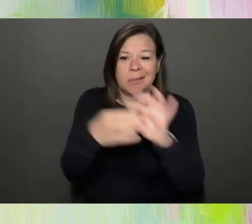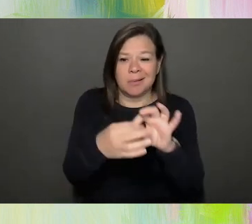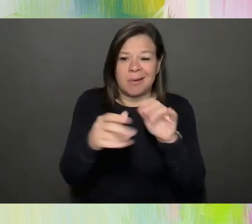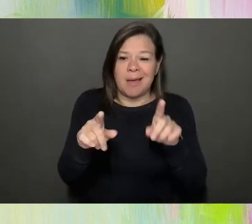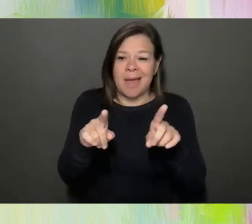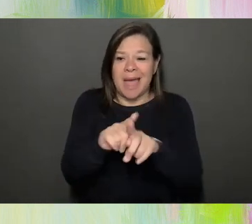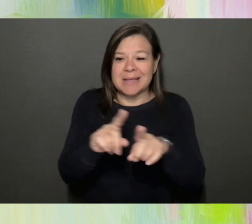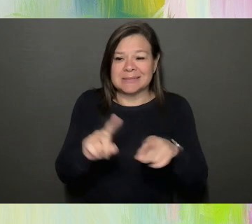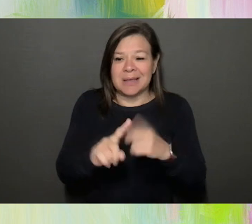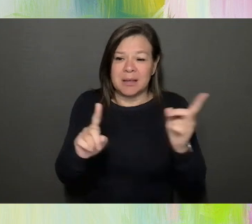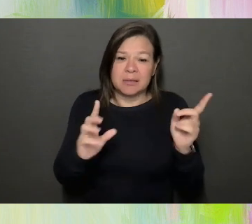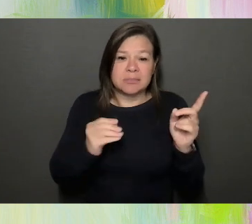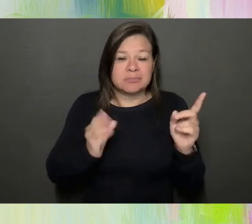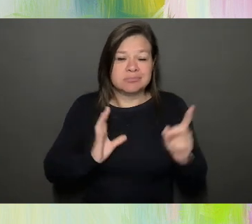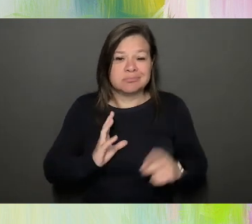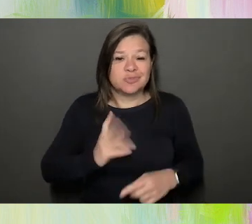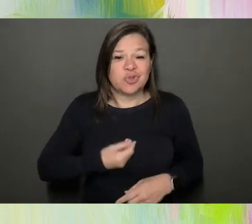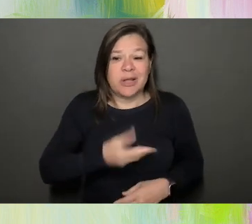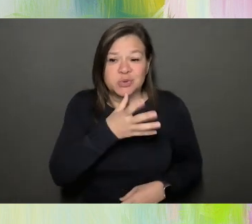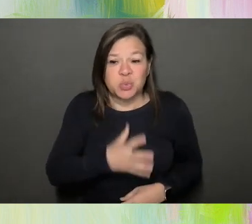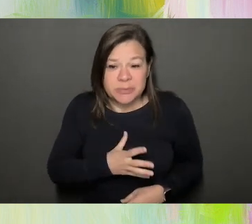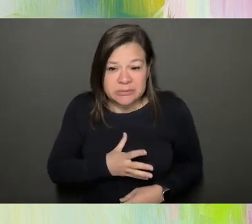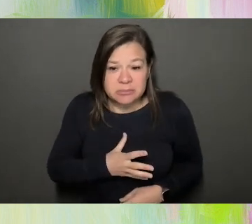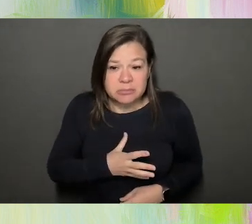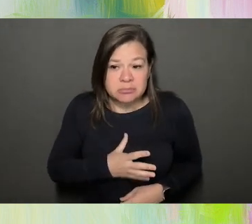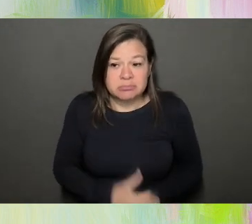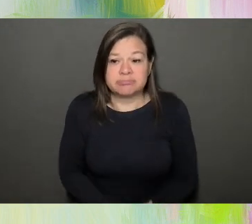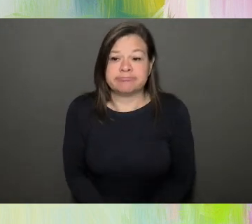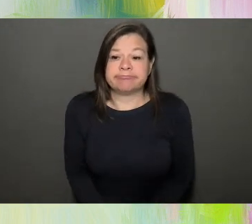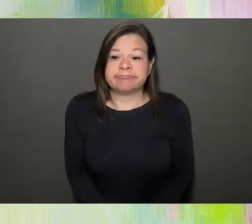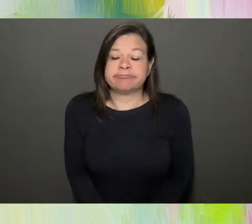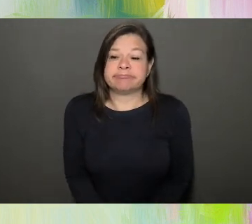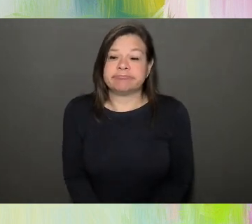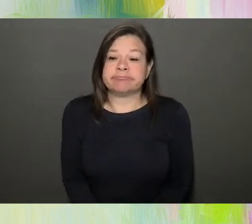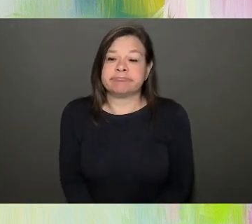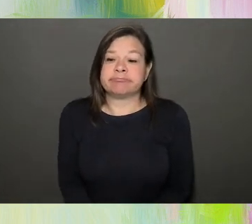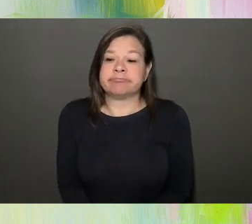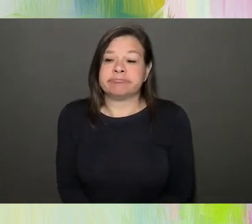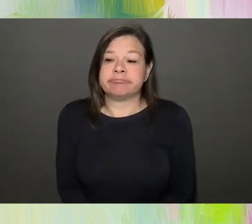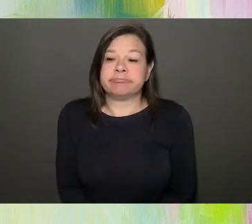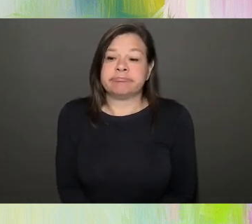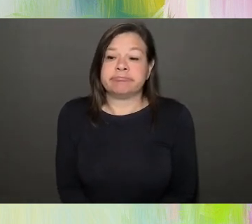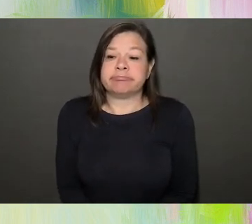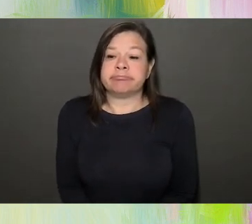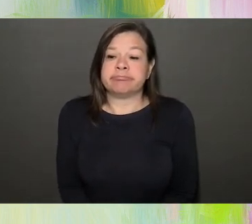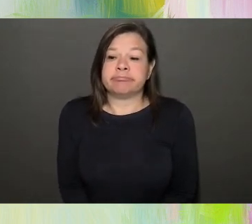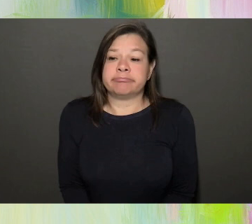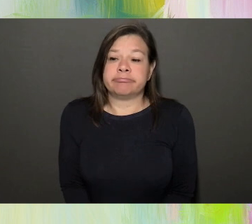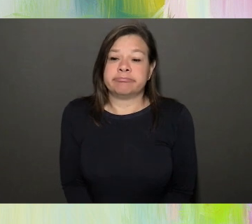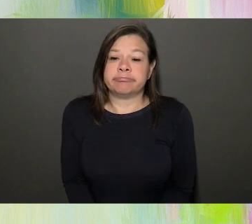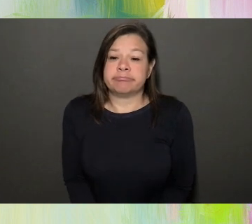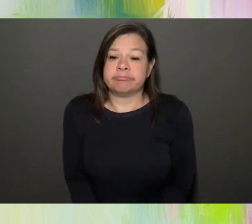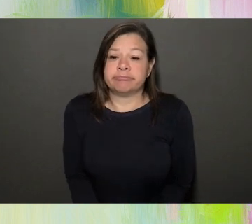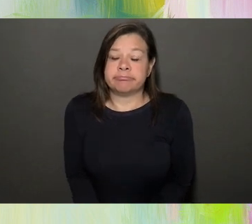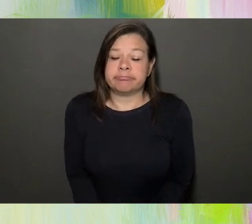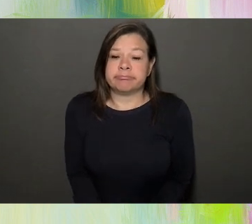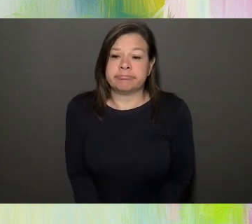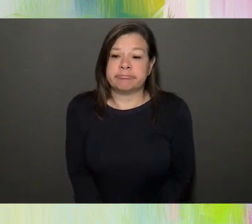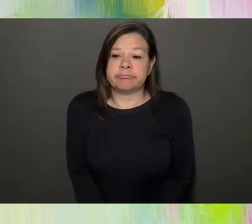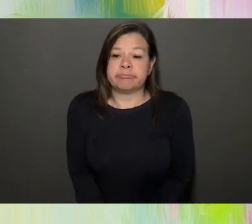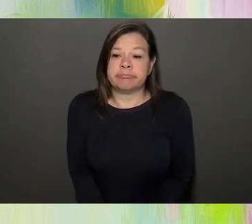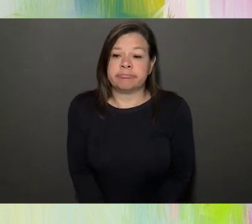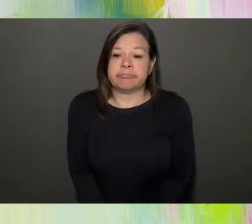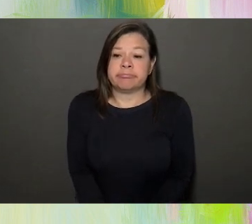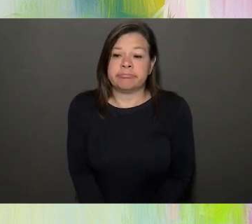woman. So, uh, he, he, this was an image of how, um, for him,